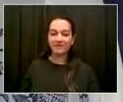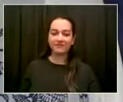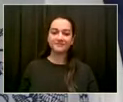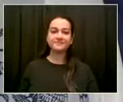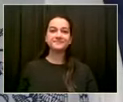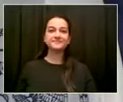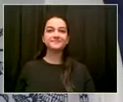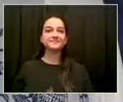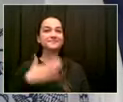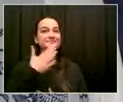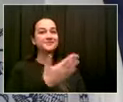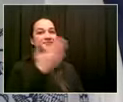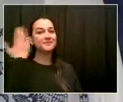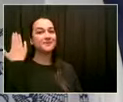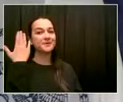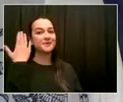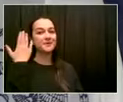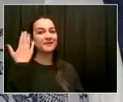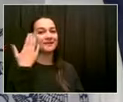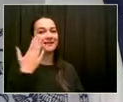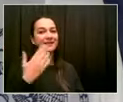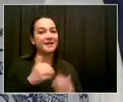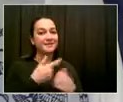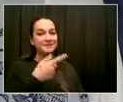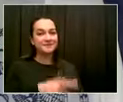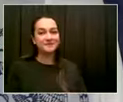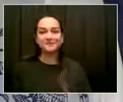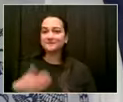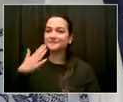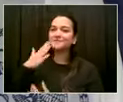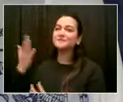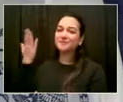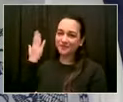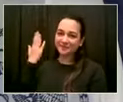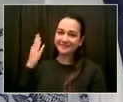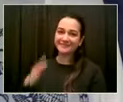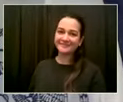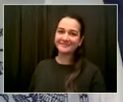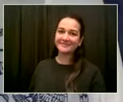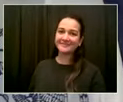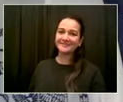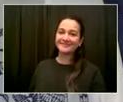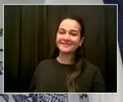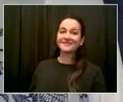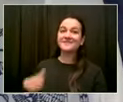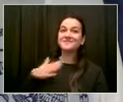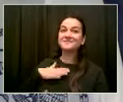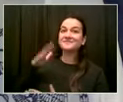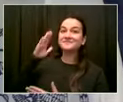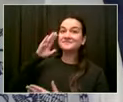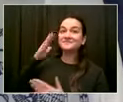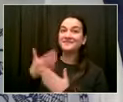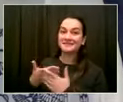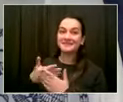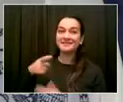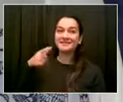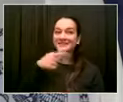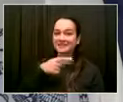he's learning nothing. But that's fine. We can talk about that some other time. You know, Gersh, you do have a penchant for the sound bite.